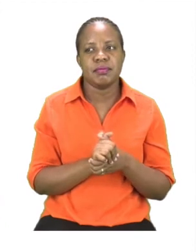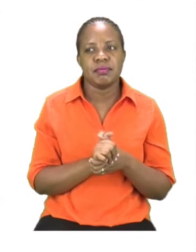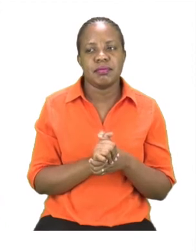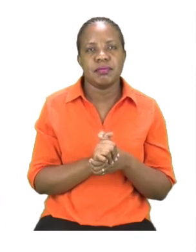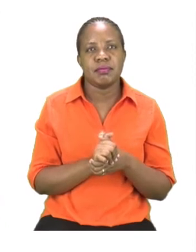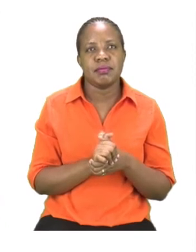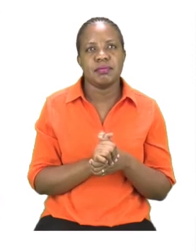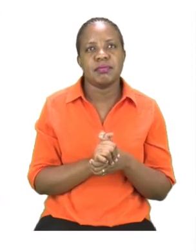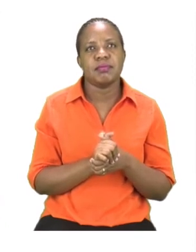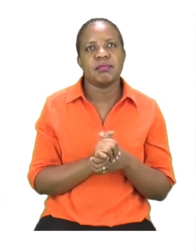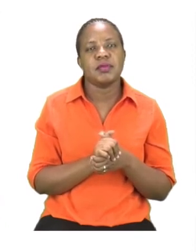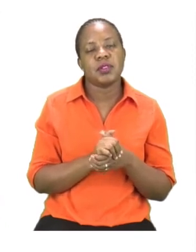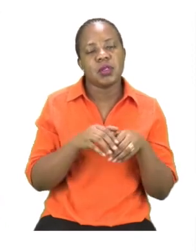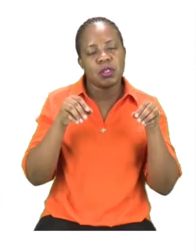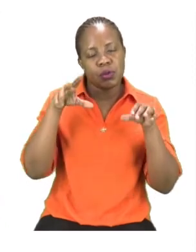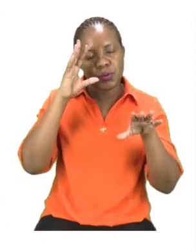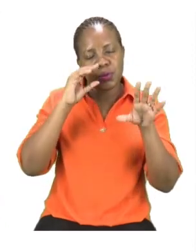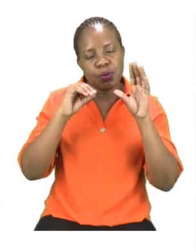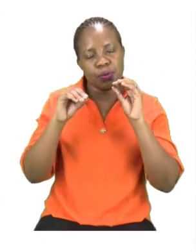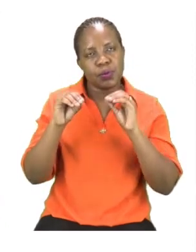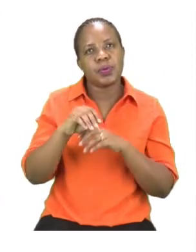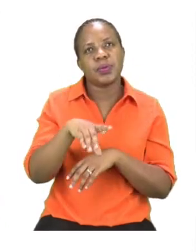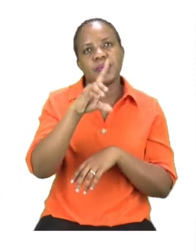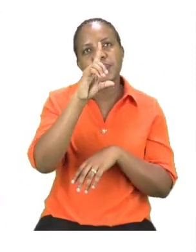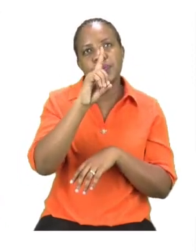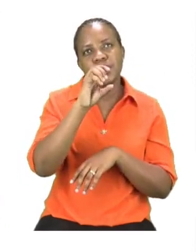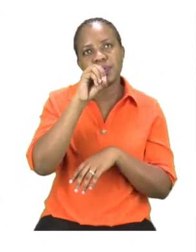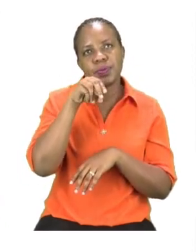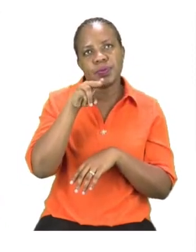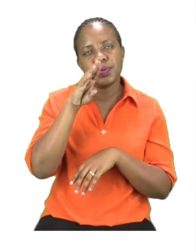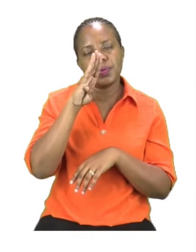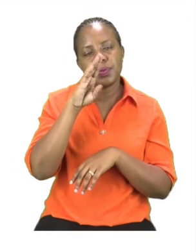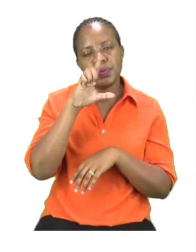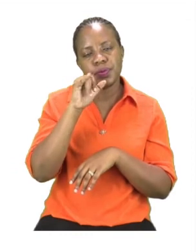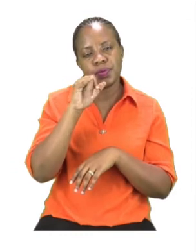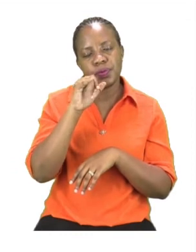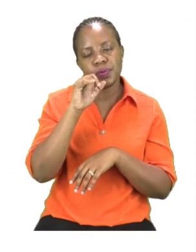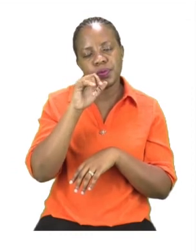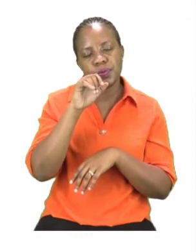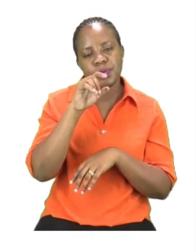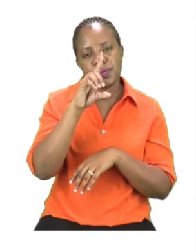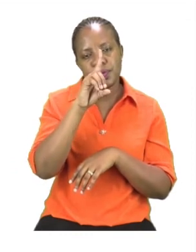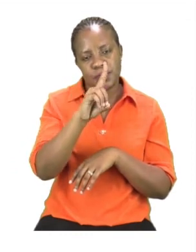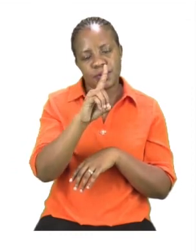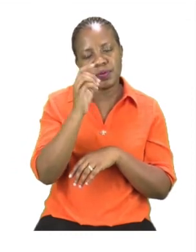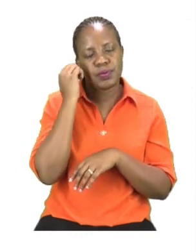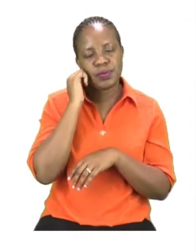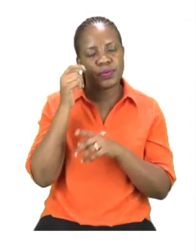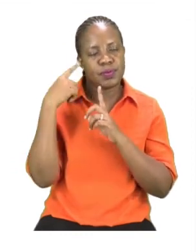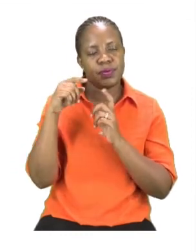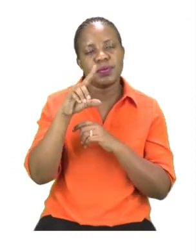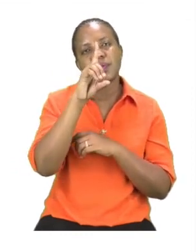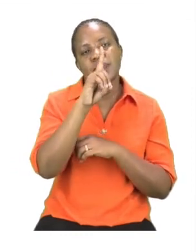doubling. And doubling is so much fun and easy because all that we are